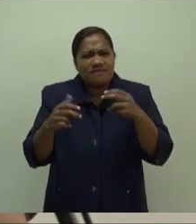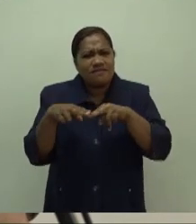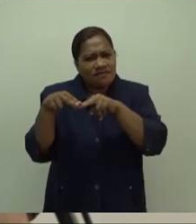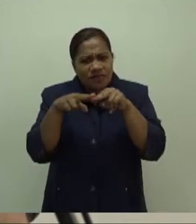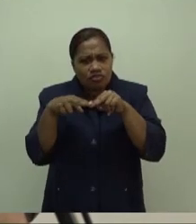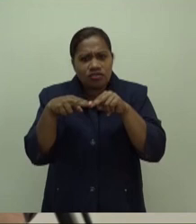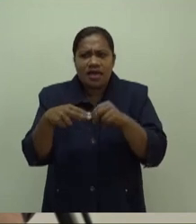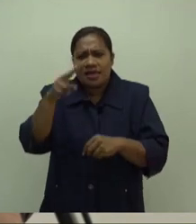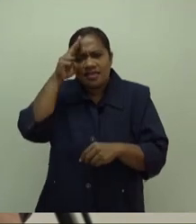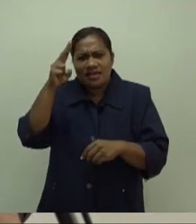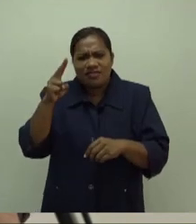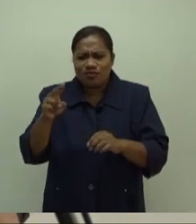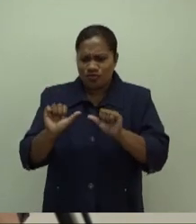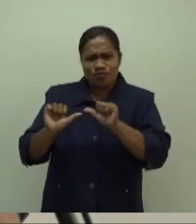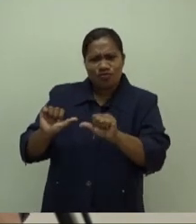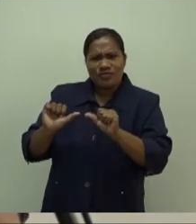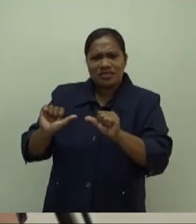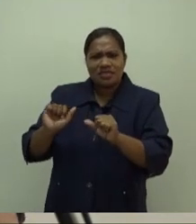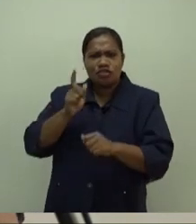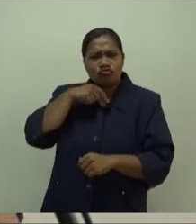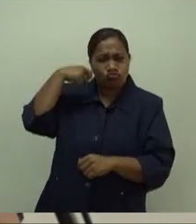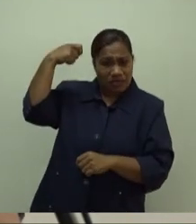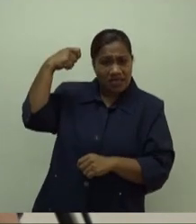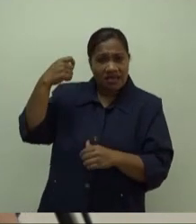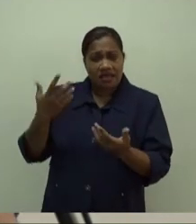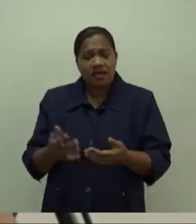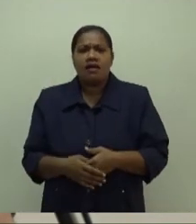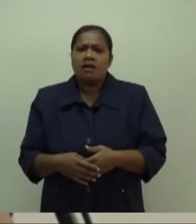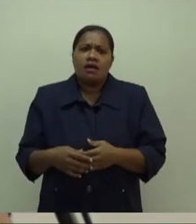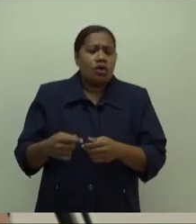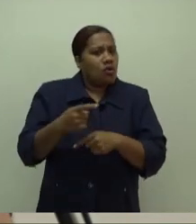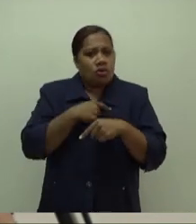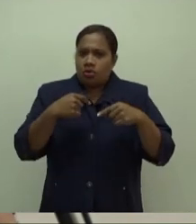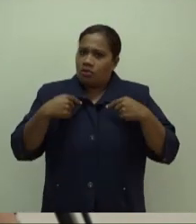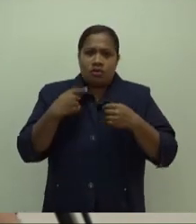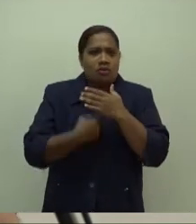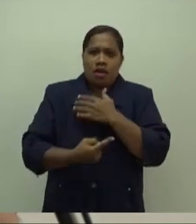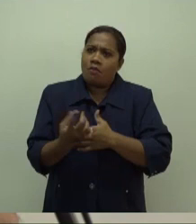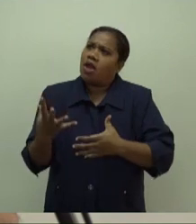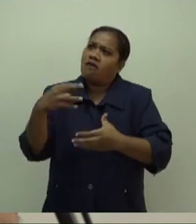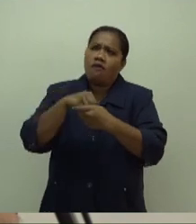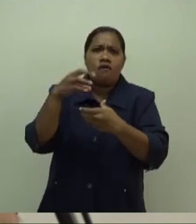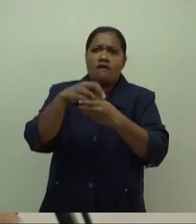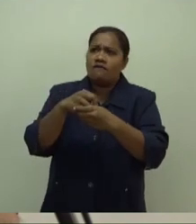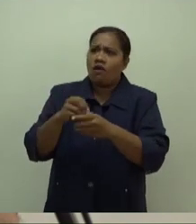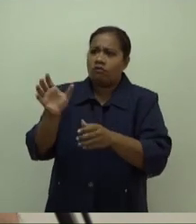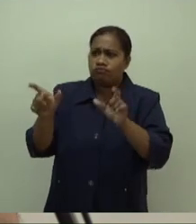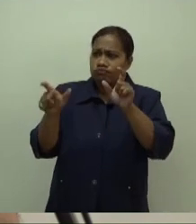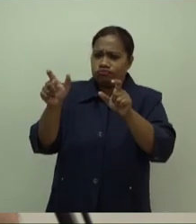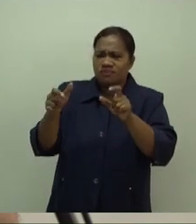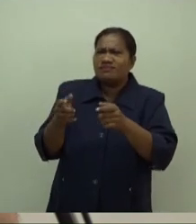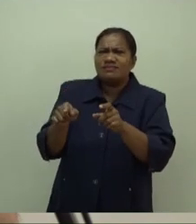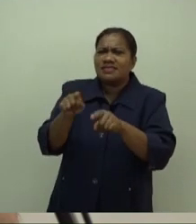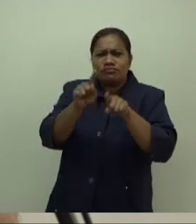Suicide, Substance Abuse Advisory Council. We have evolved a network of avenues to help to provide prevention and